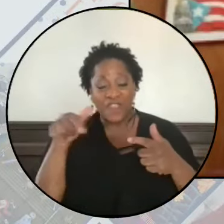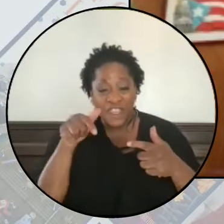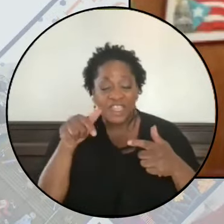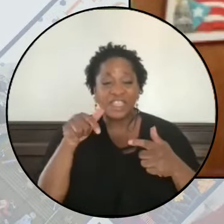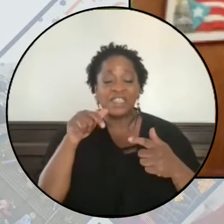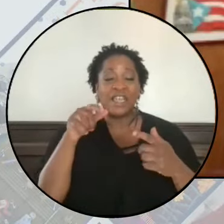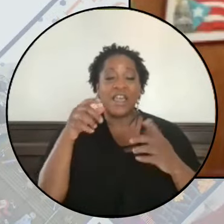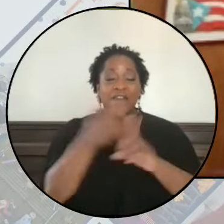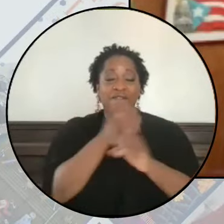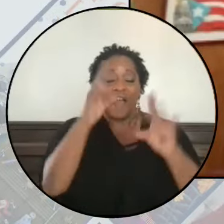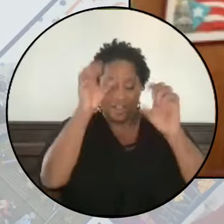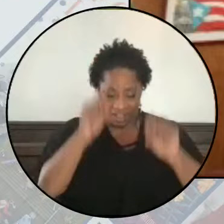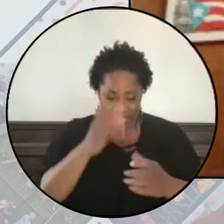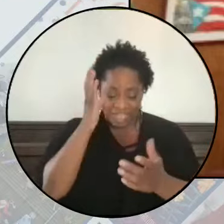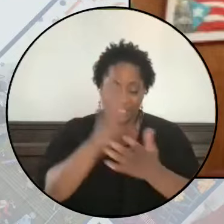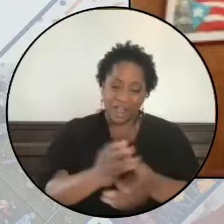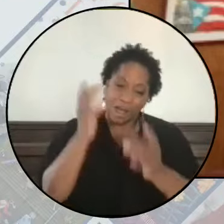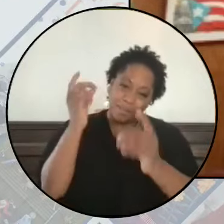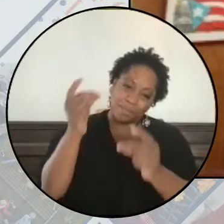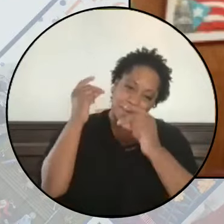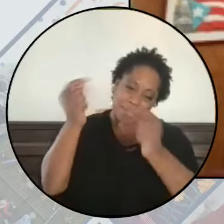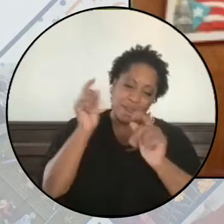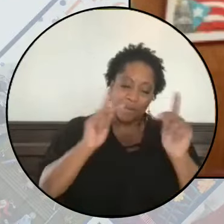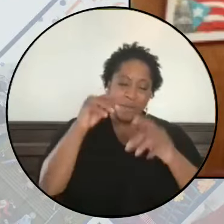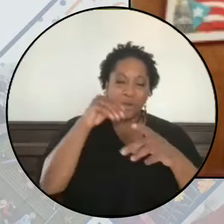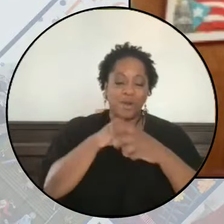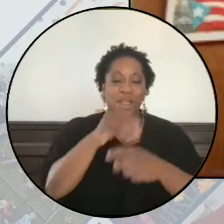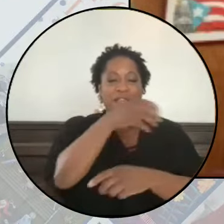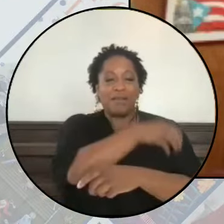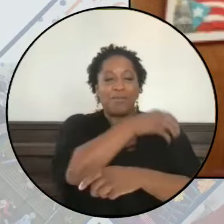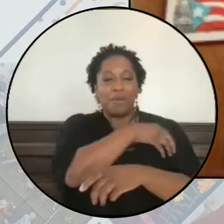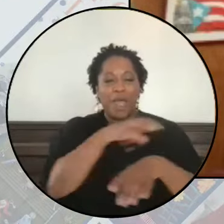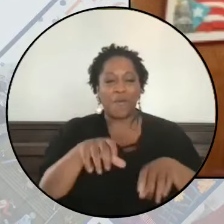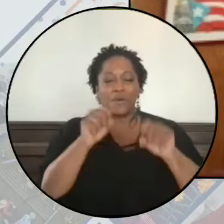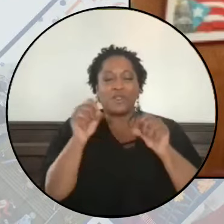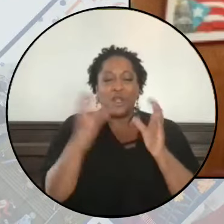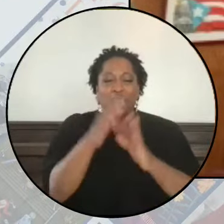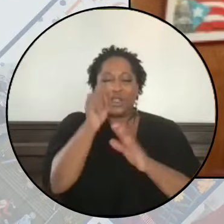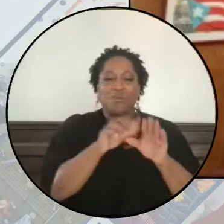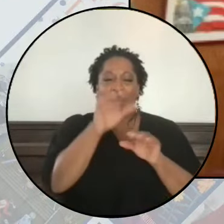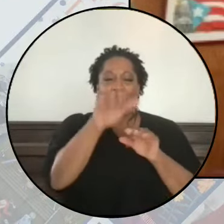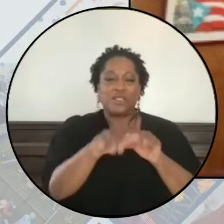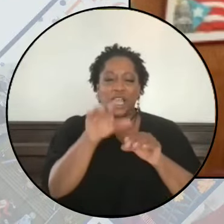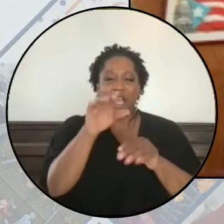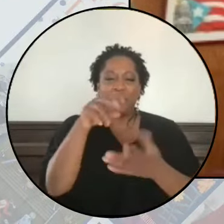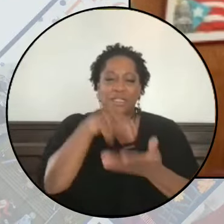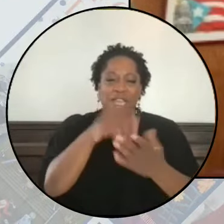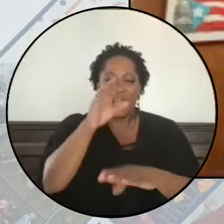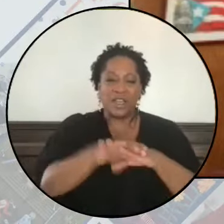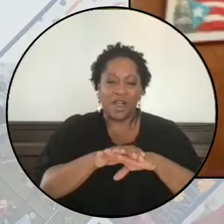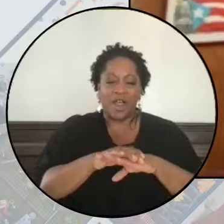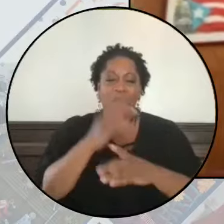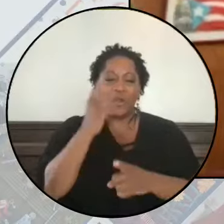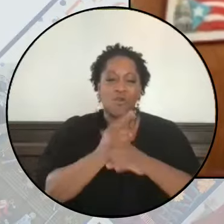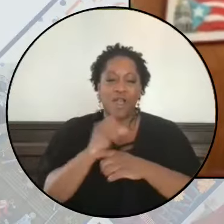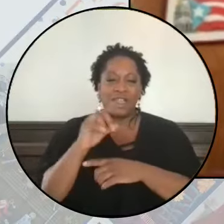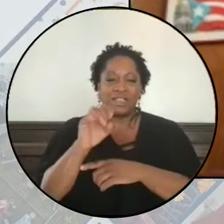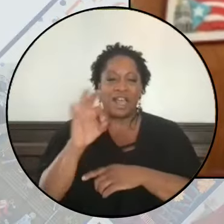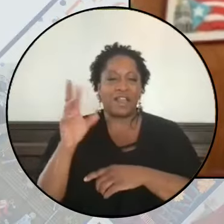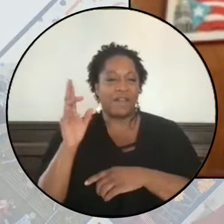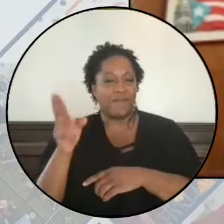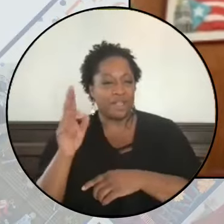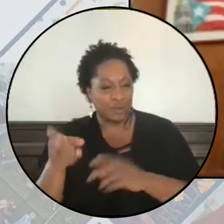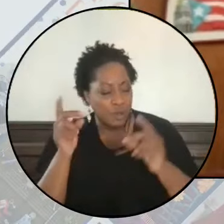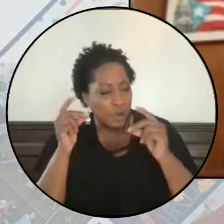end immediately if those in power took even the smallest step to stand on the right side of history. They are very